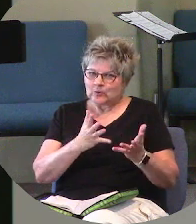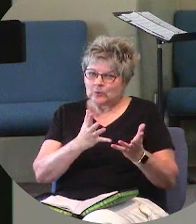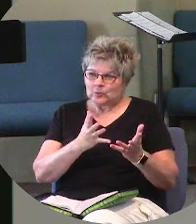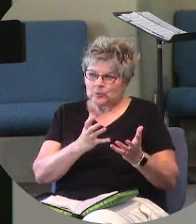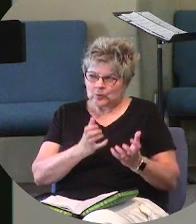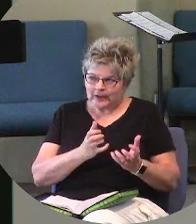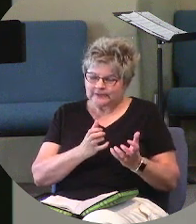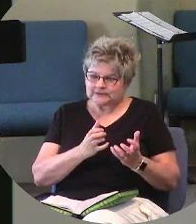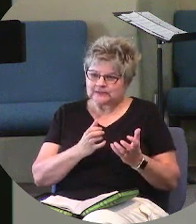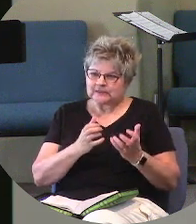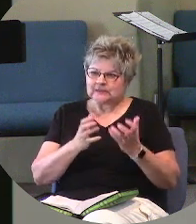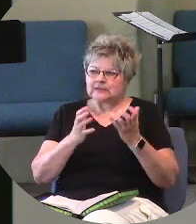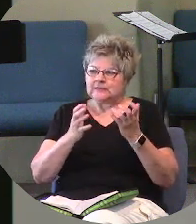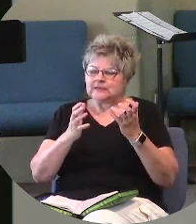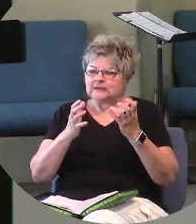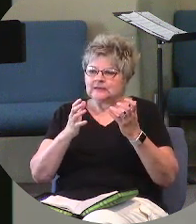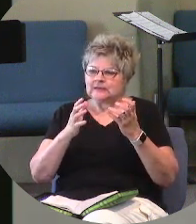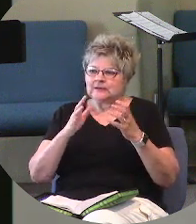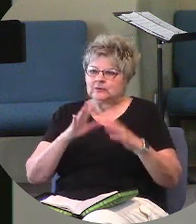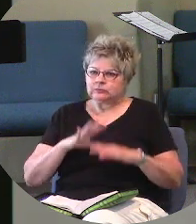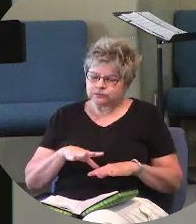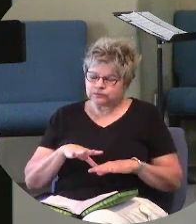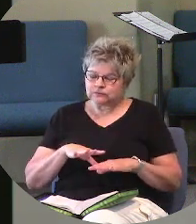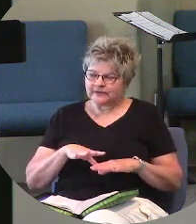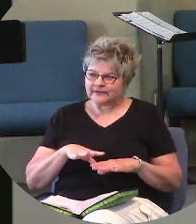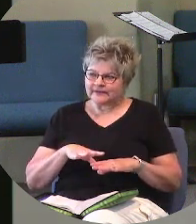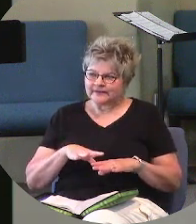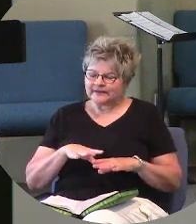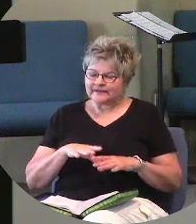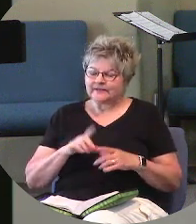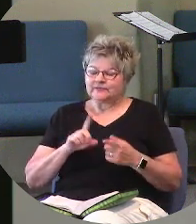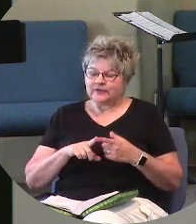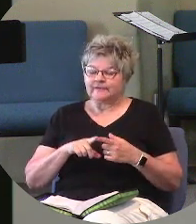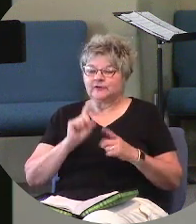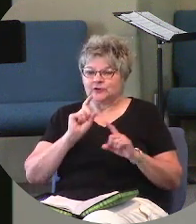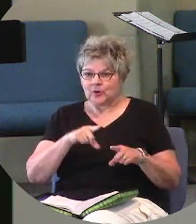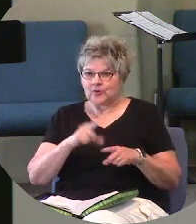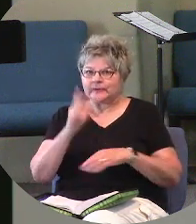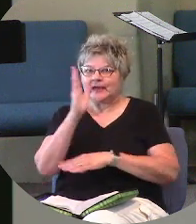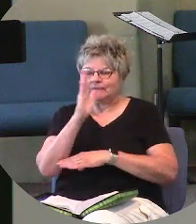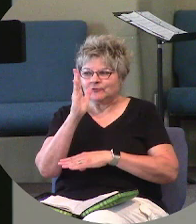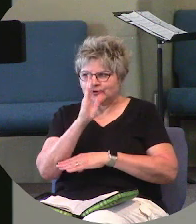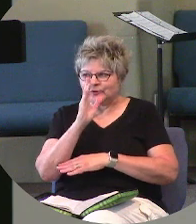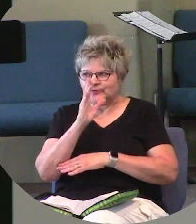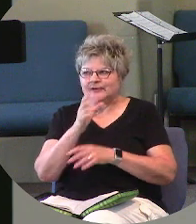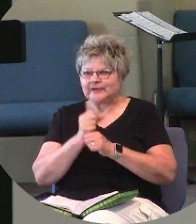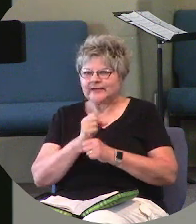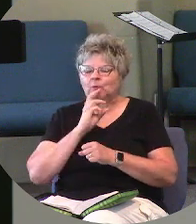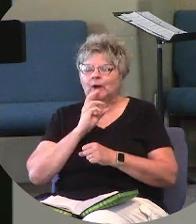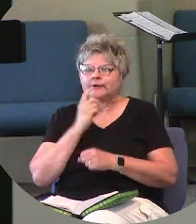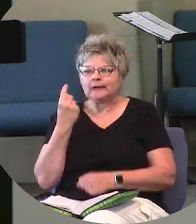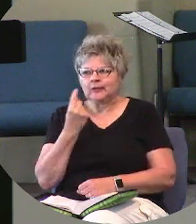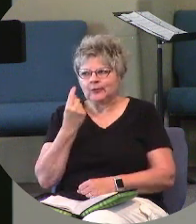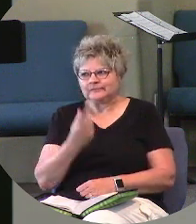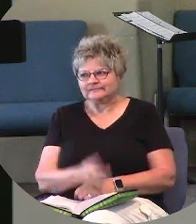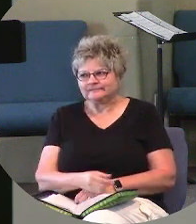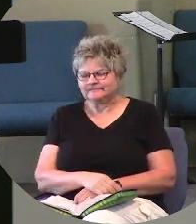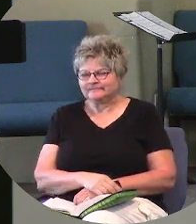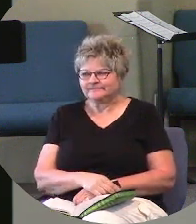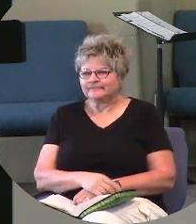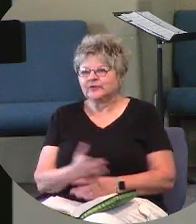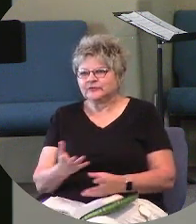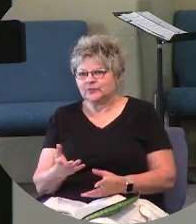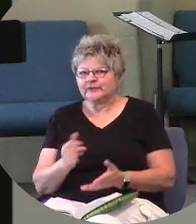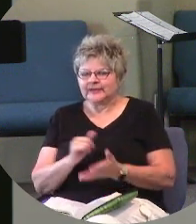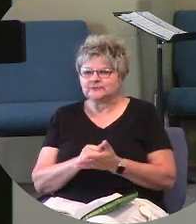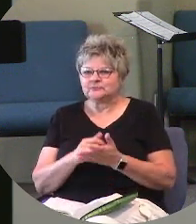relief from having to come in the middle of the afternoon to get water by herself. So that's